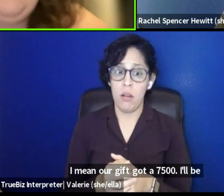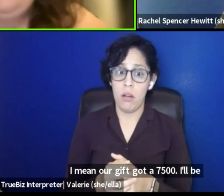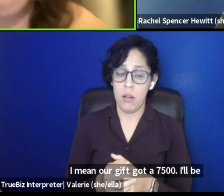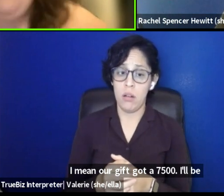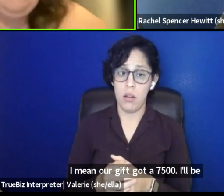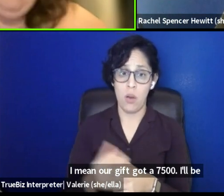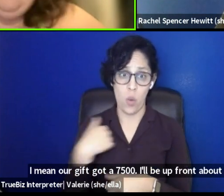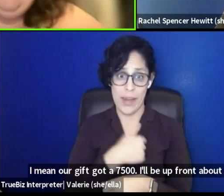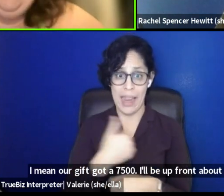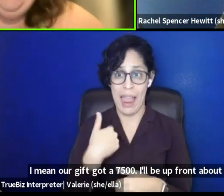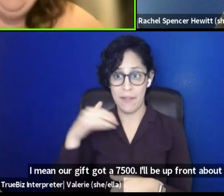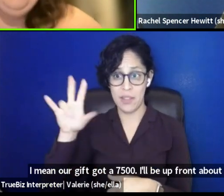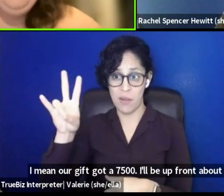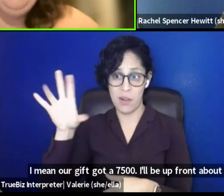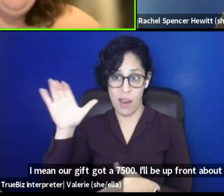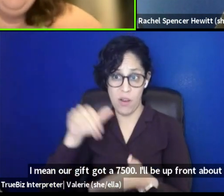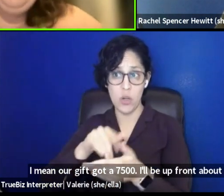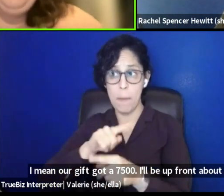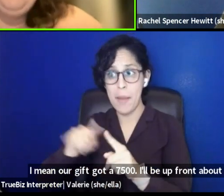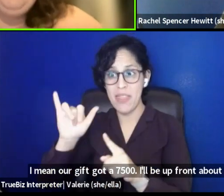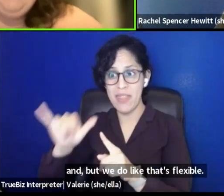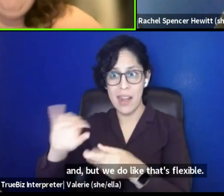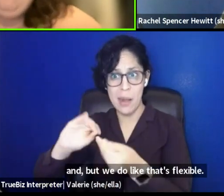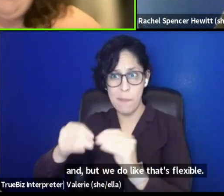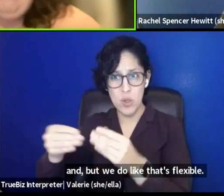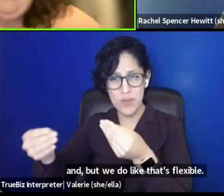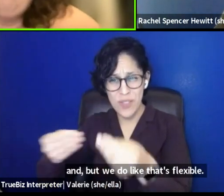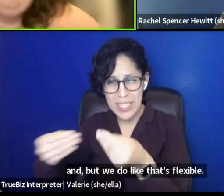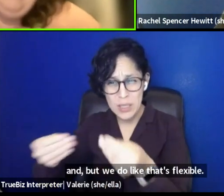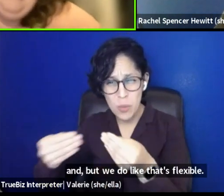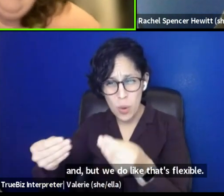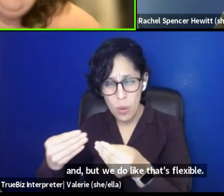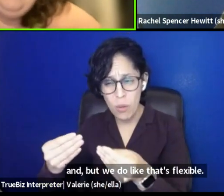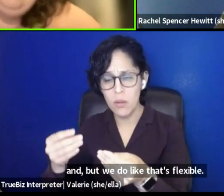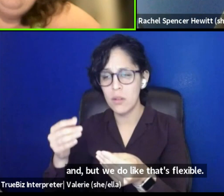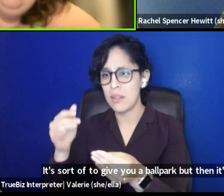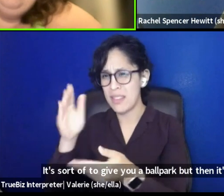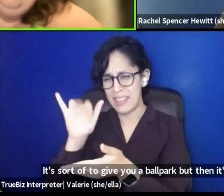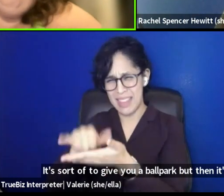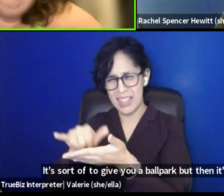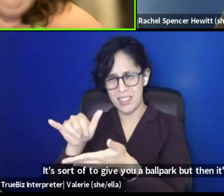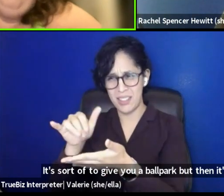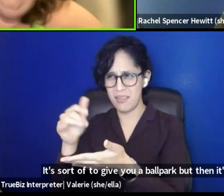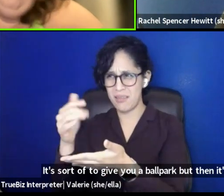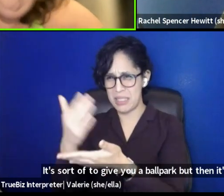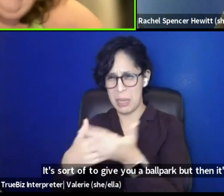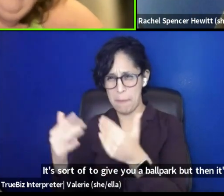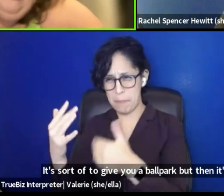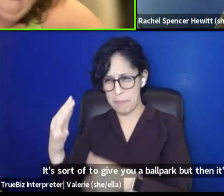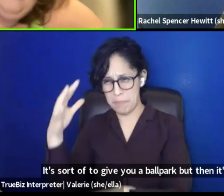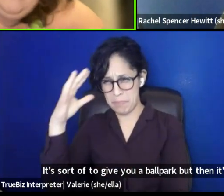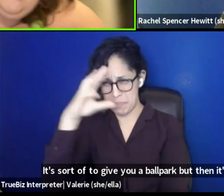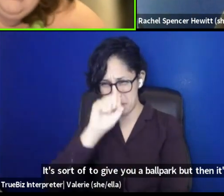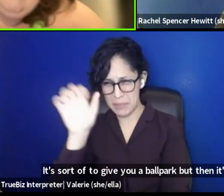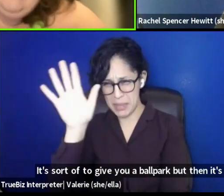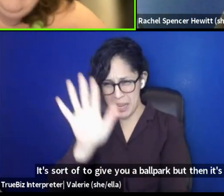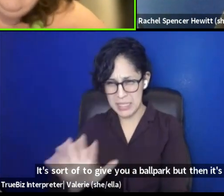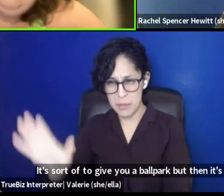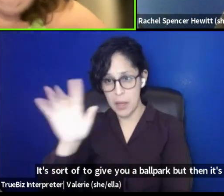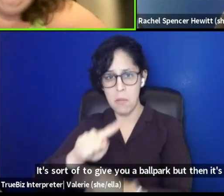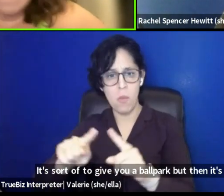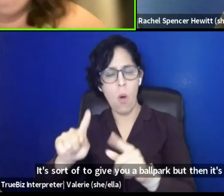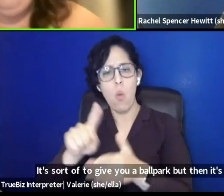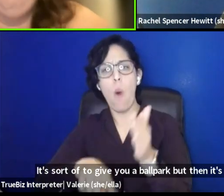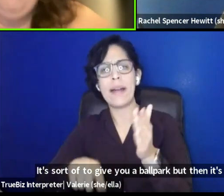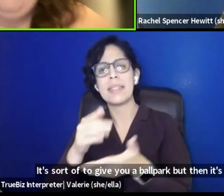we do like, that's flexible. That's, it's sort of to give you a ballpark, but then it's what other board members are giving.